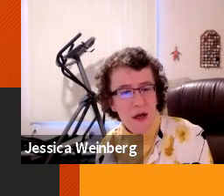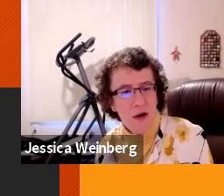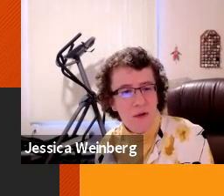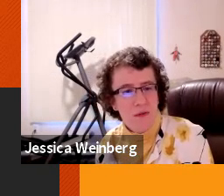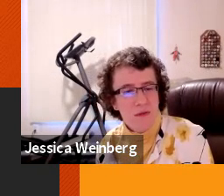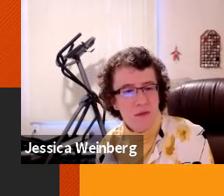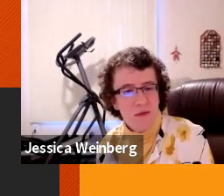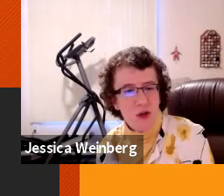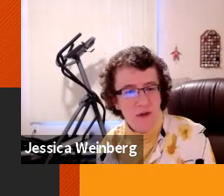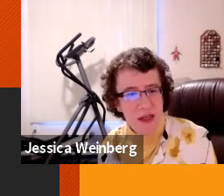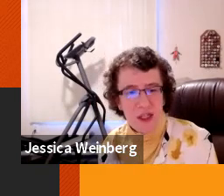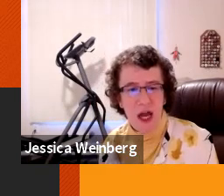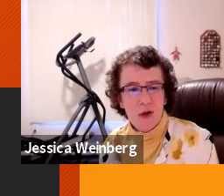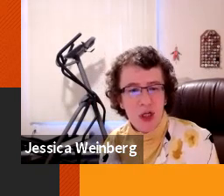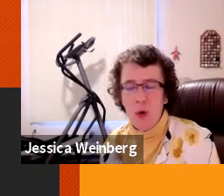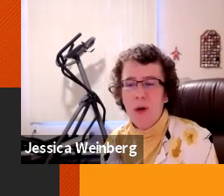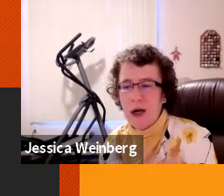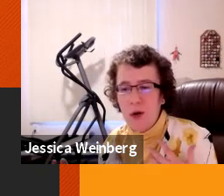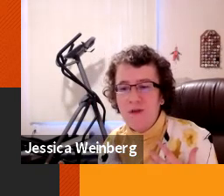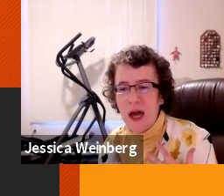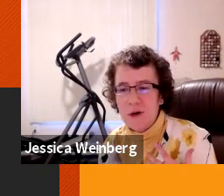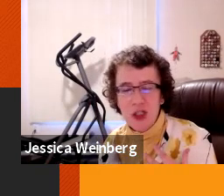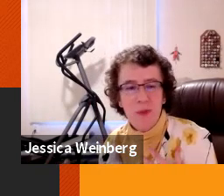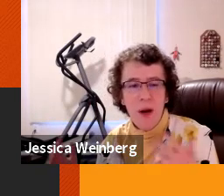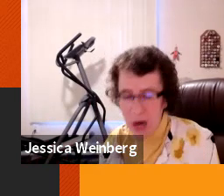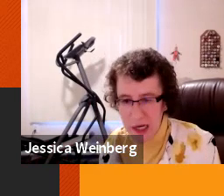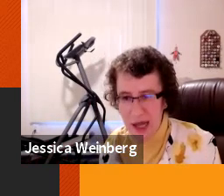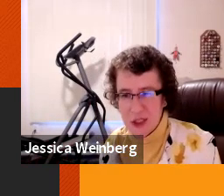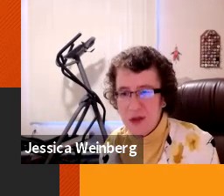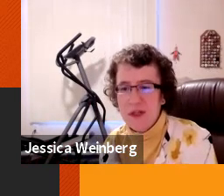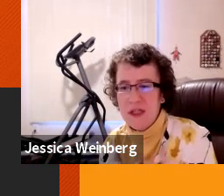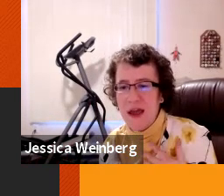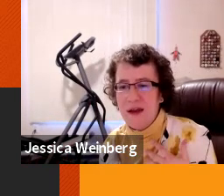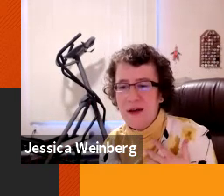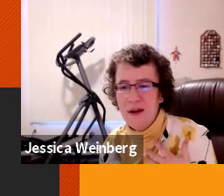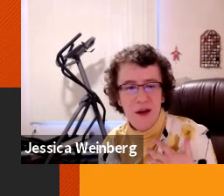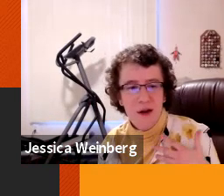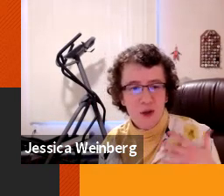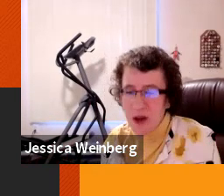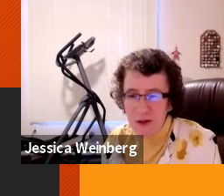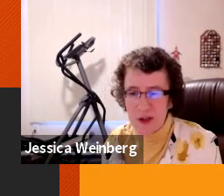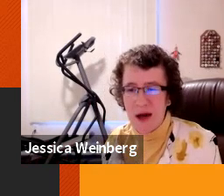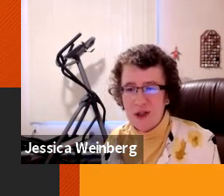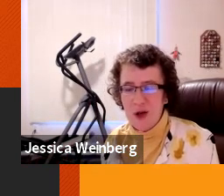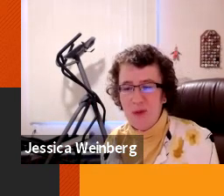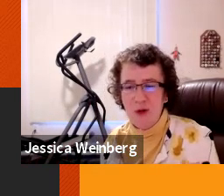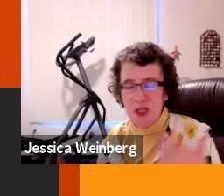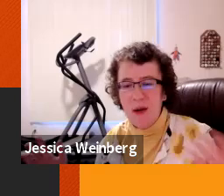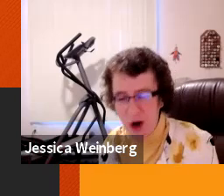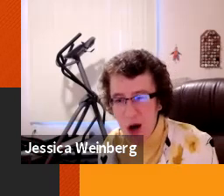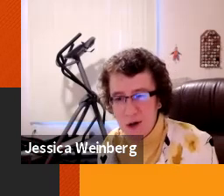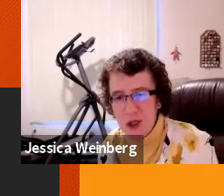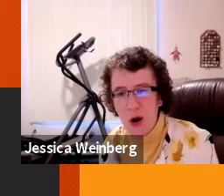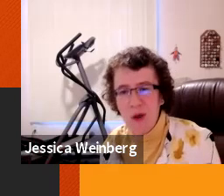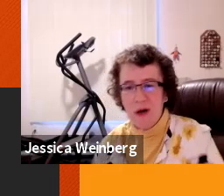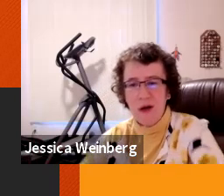a sylvania township or my clover township mud hens and there isn't a springfield township museum